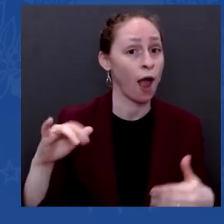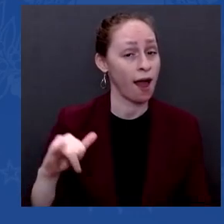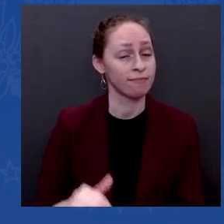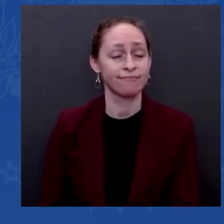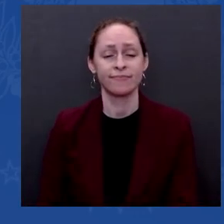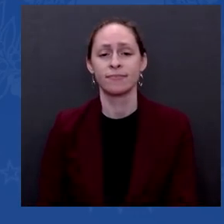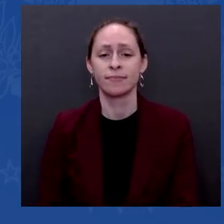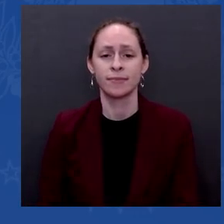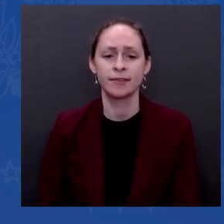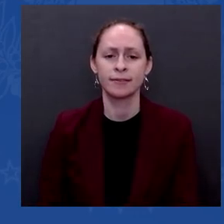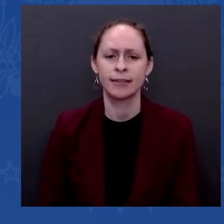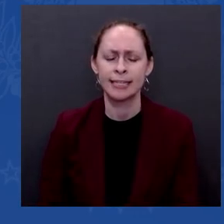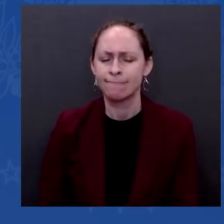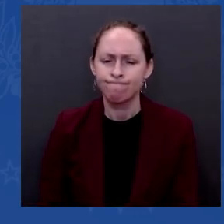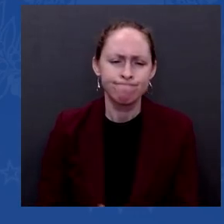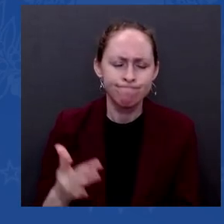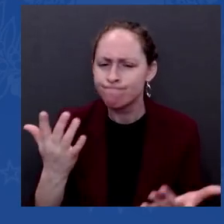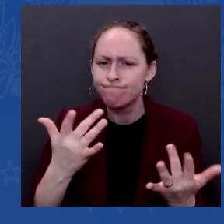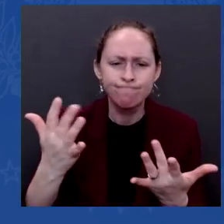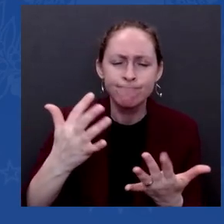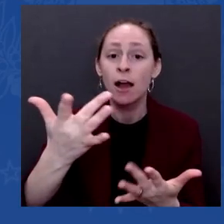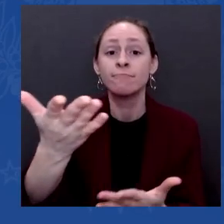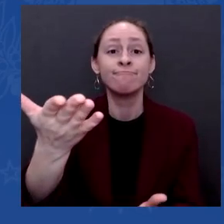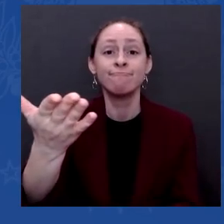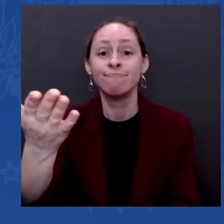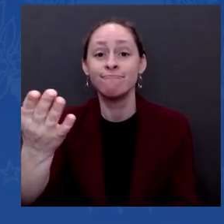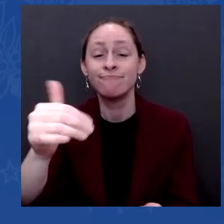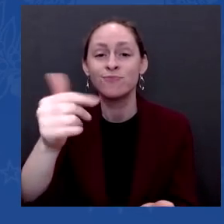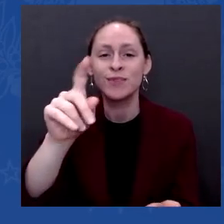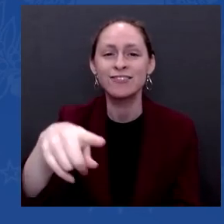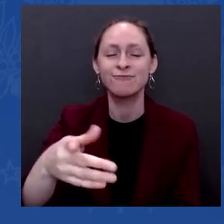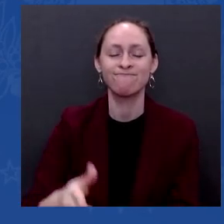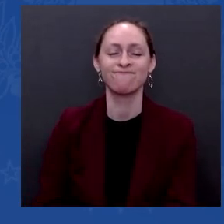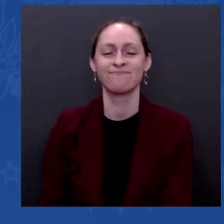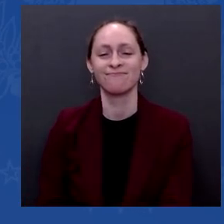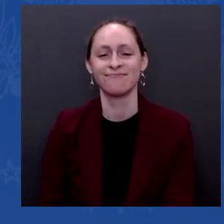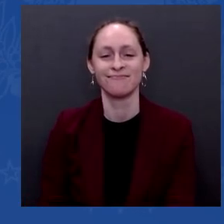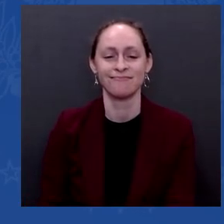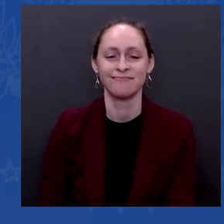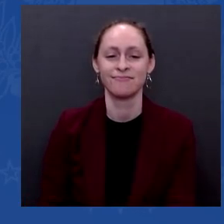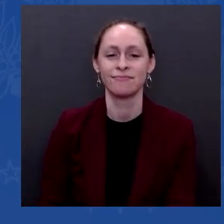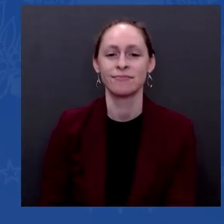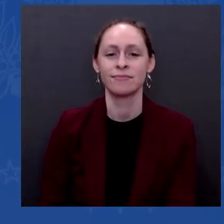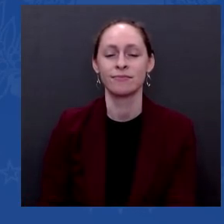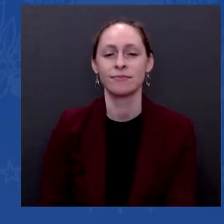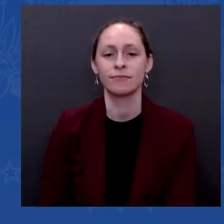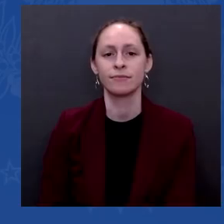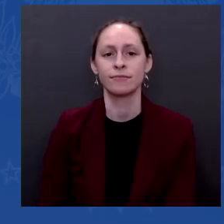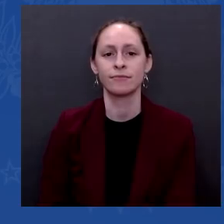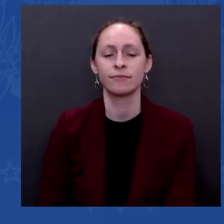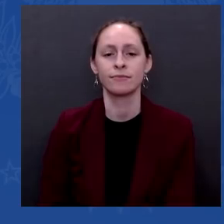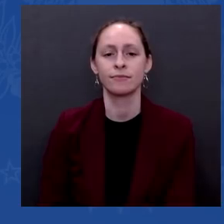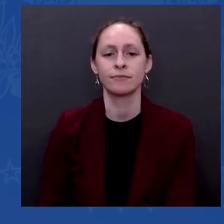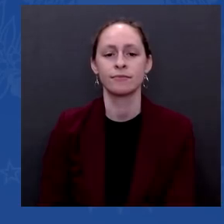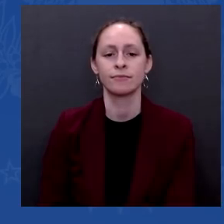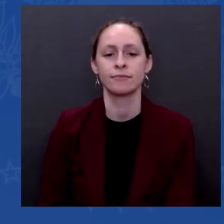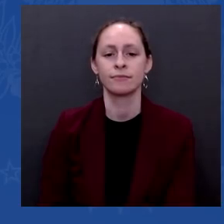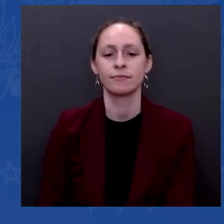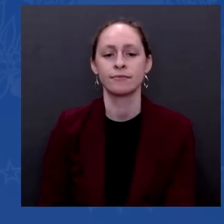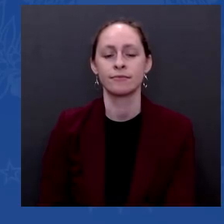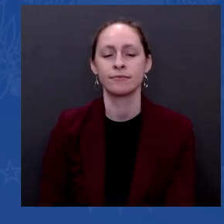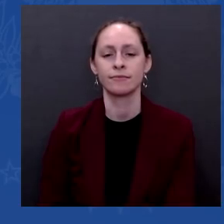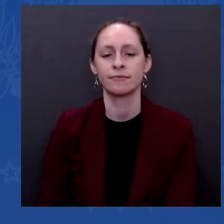David Sanger, New York Times. York Thank you, Mr. President. I wanted to follow up on your answer there